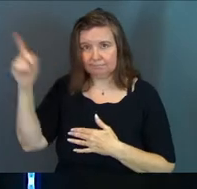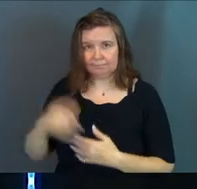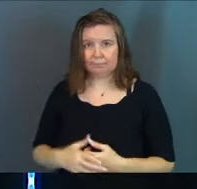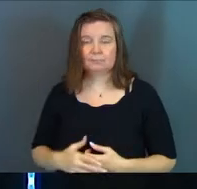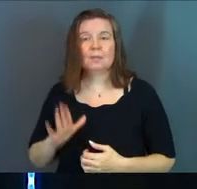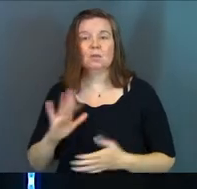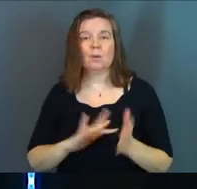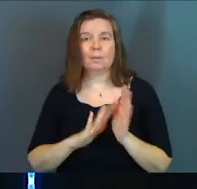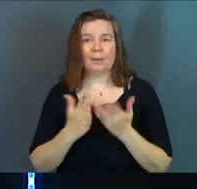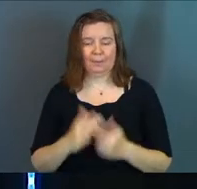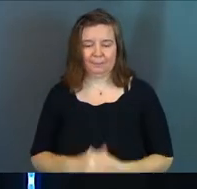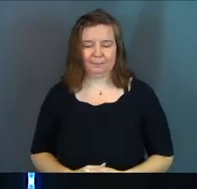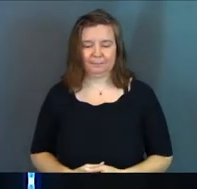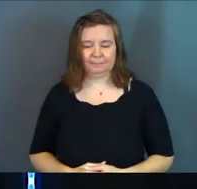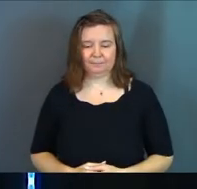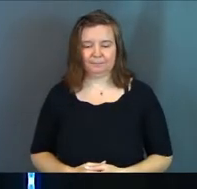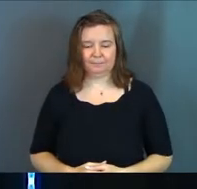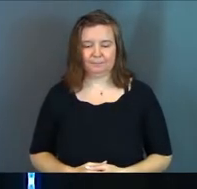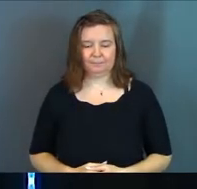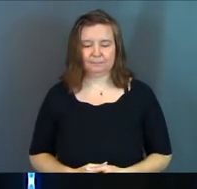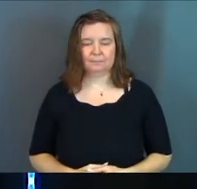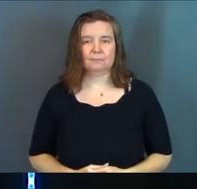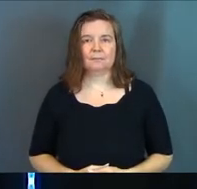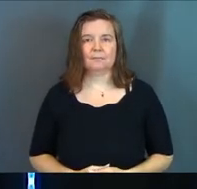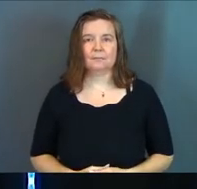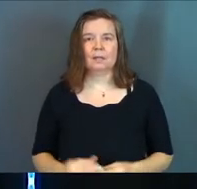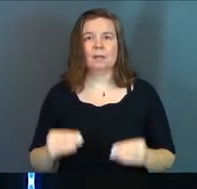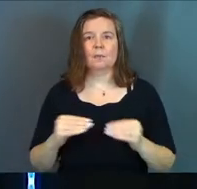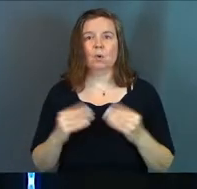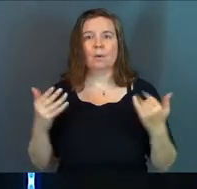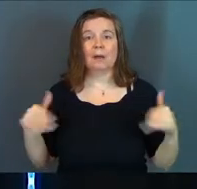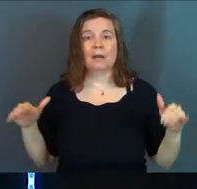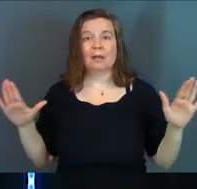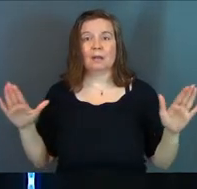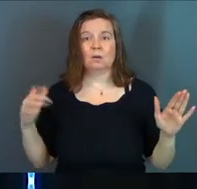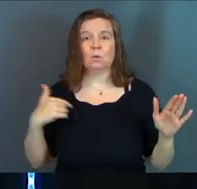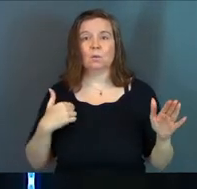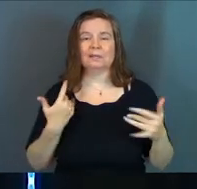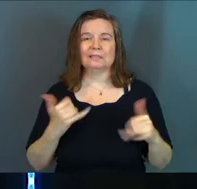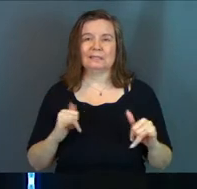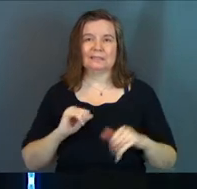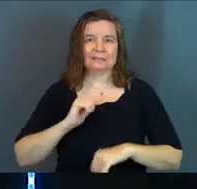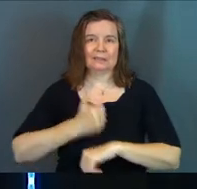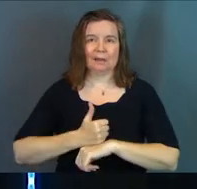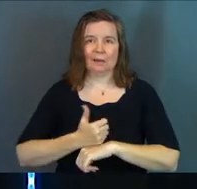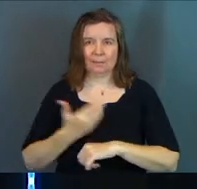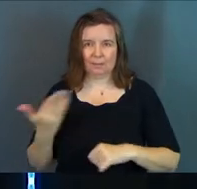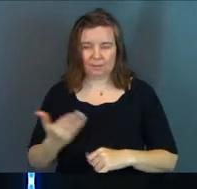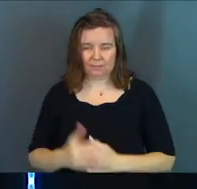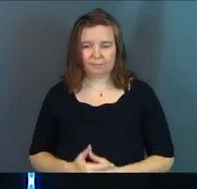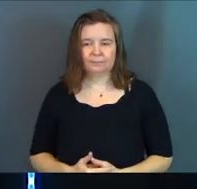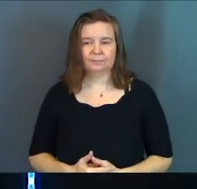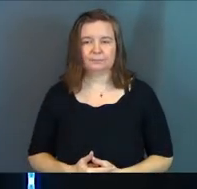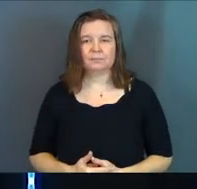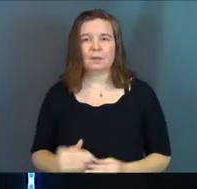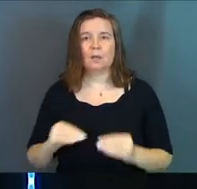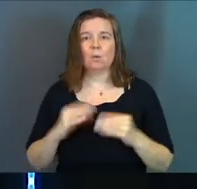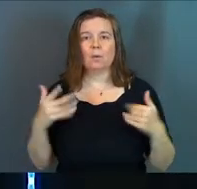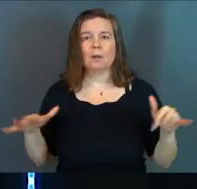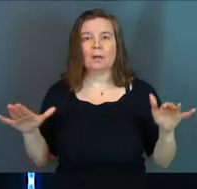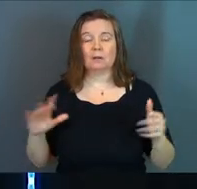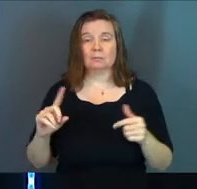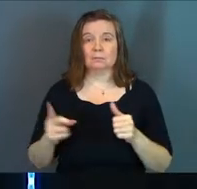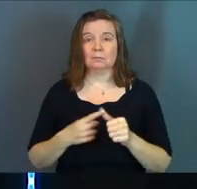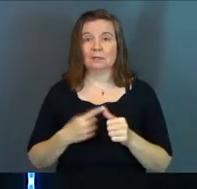This is in your Bible. Let me give you some more about angels. This is, we're, we're still setting the table here. More about angels.